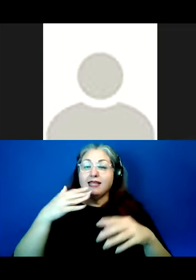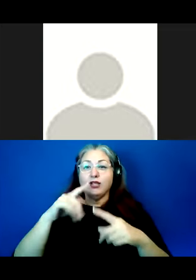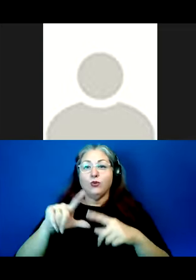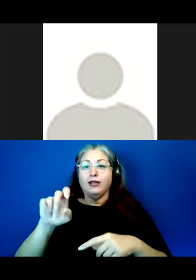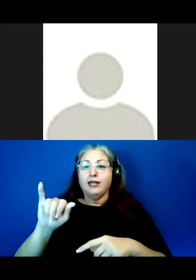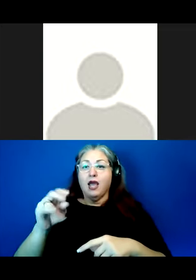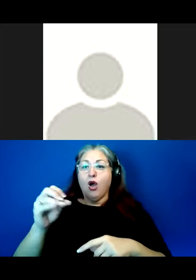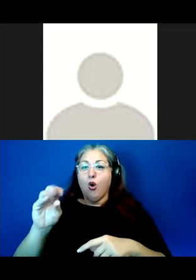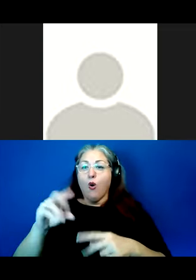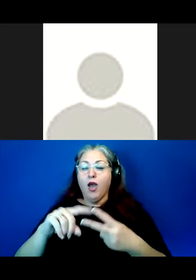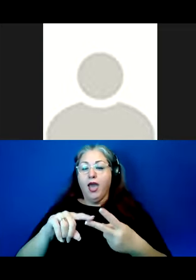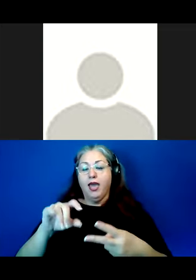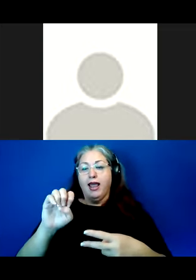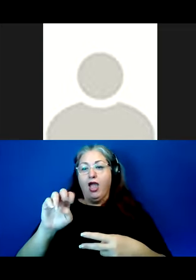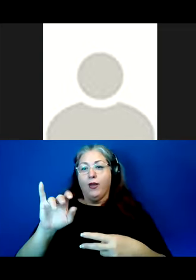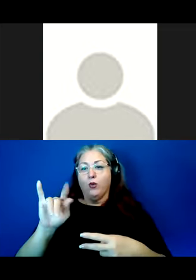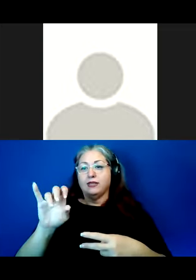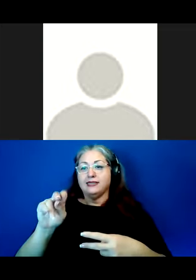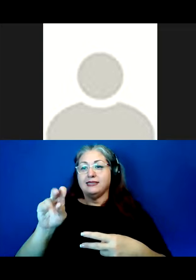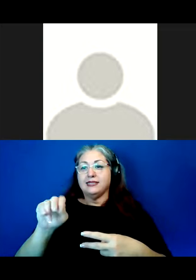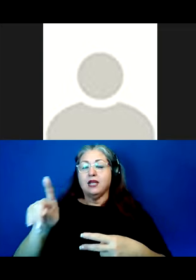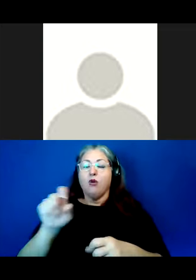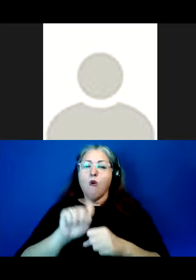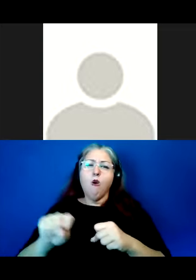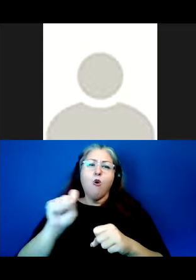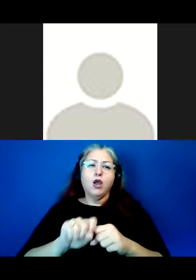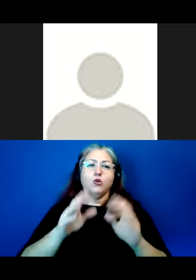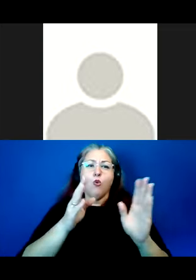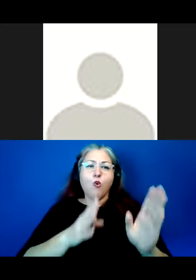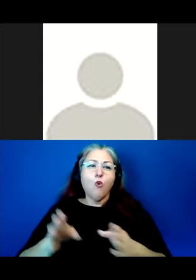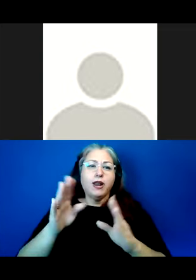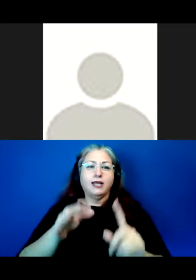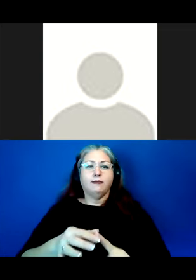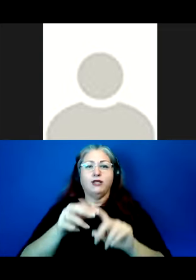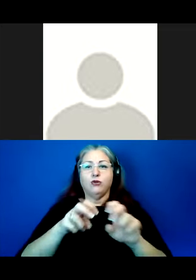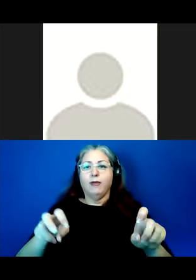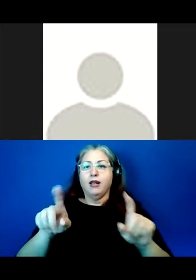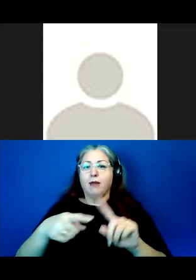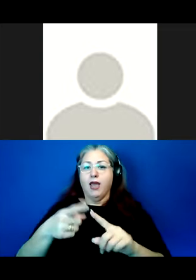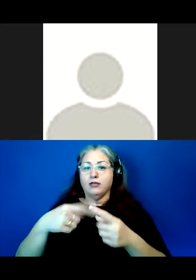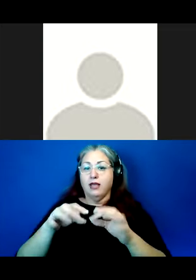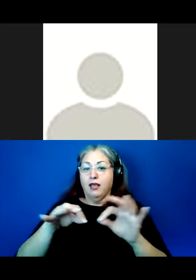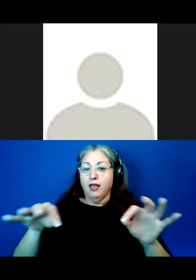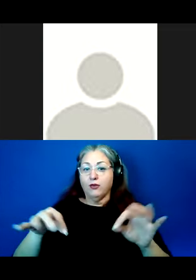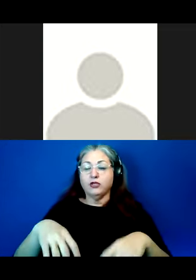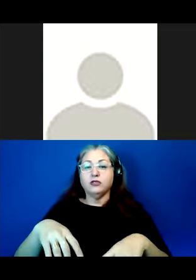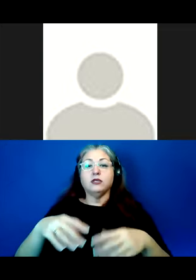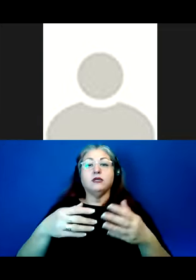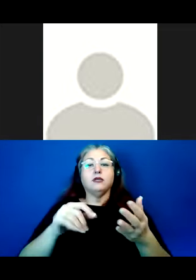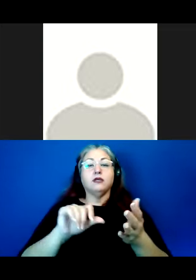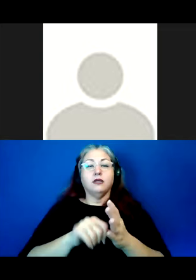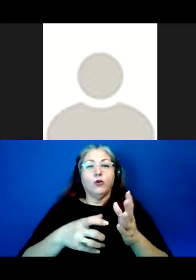Ho and Erin Wilkinson in particular for their work in organizing our special panel on sign languages. In addition,